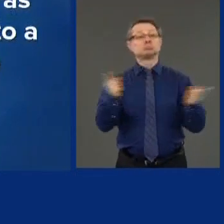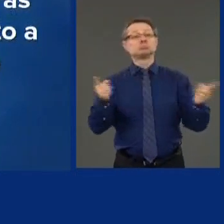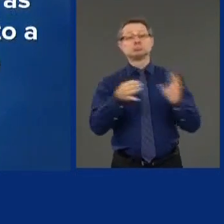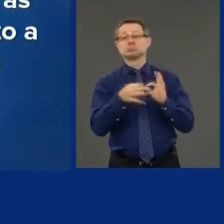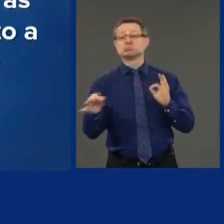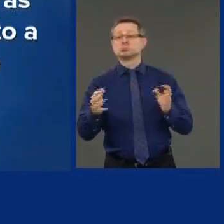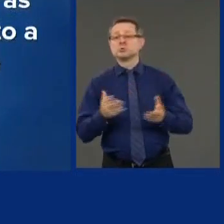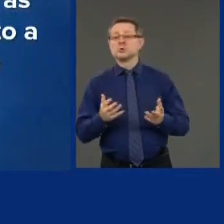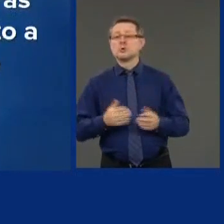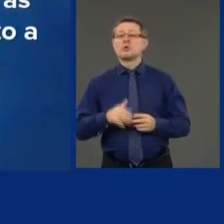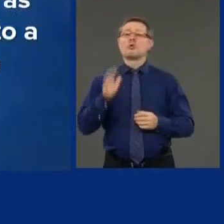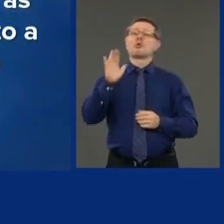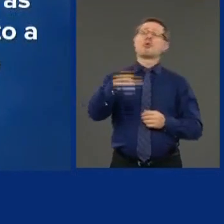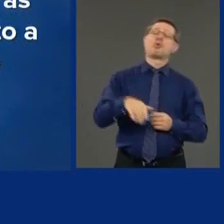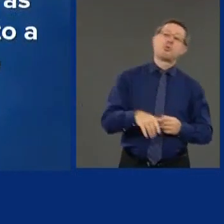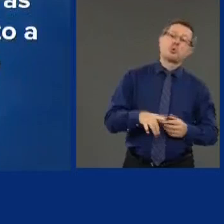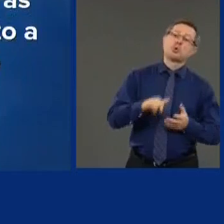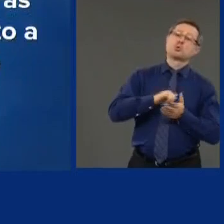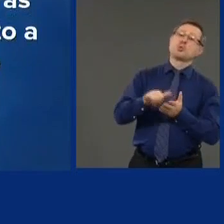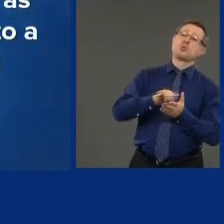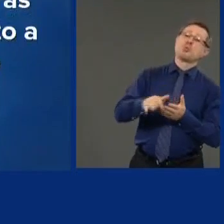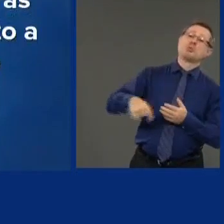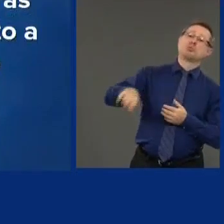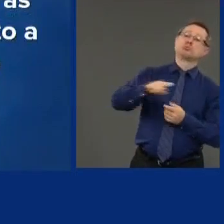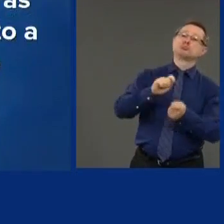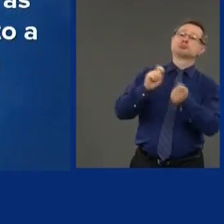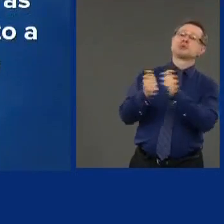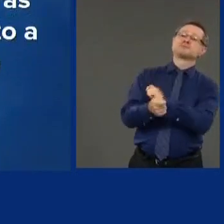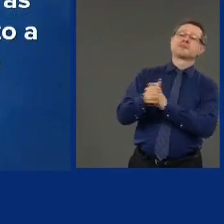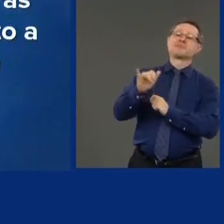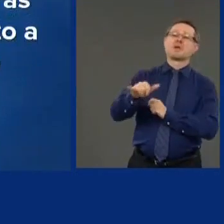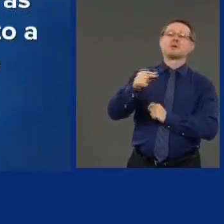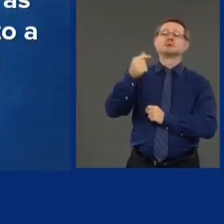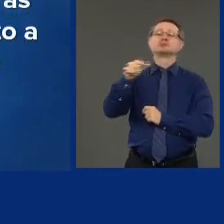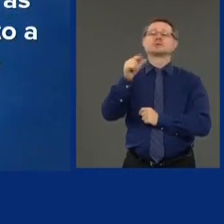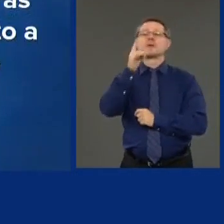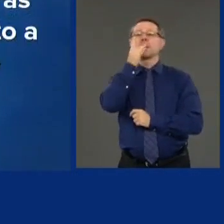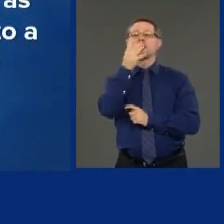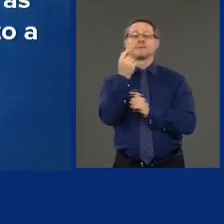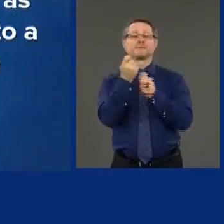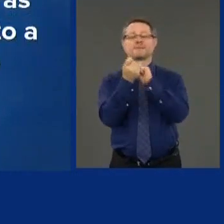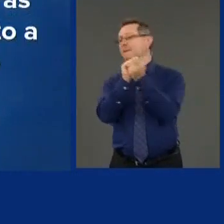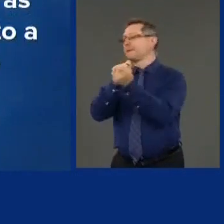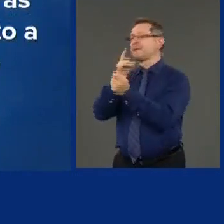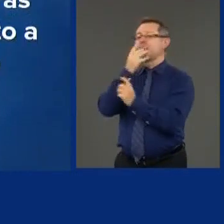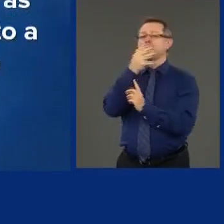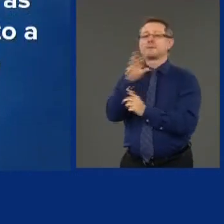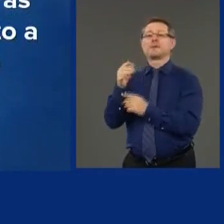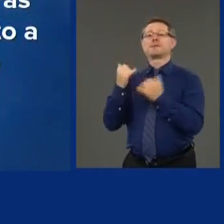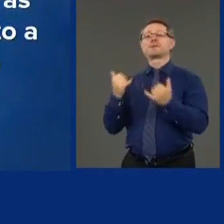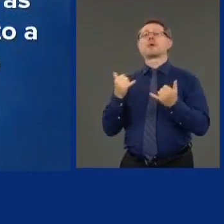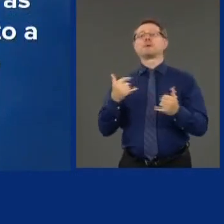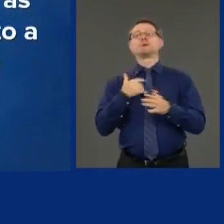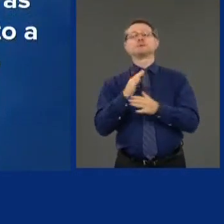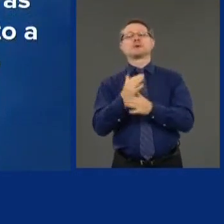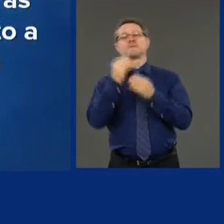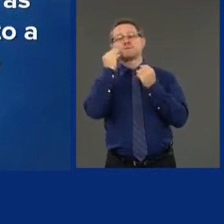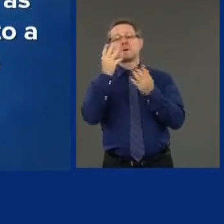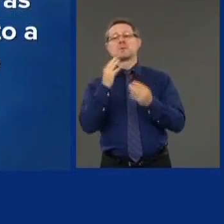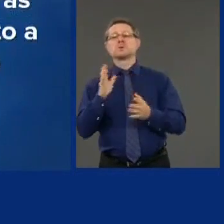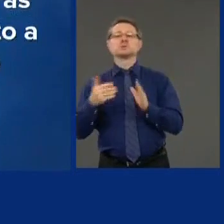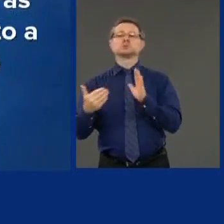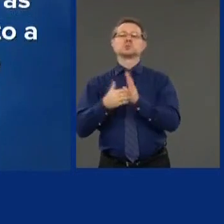well, because New York amended the Green Light Law, so now there's information sharing, so we're dropping the lawsuit.